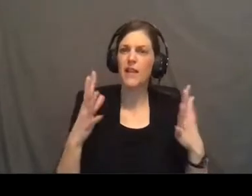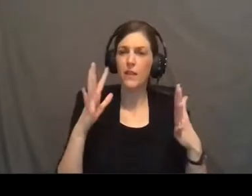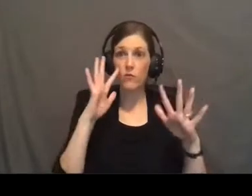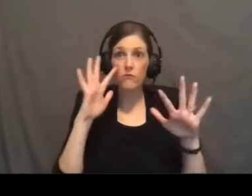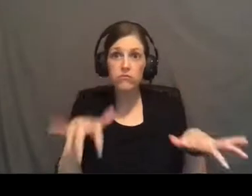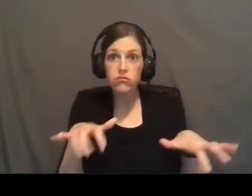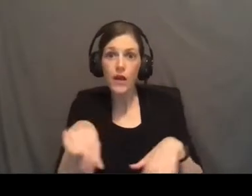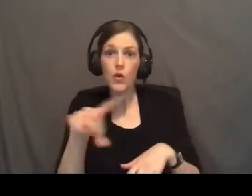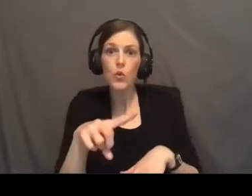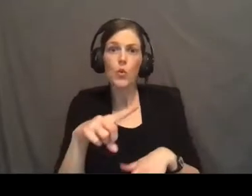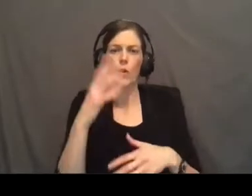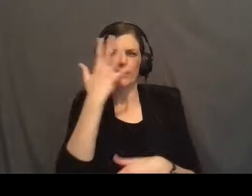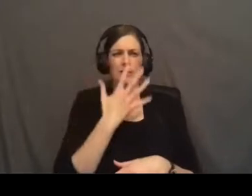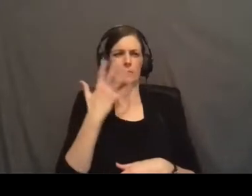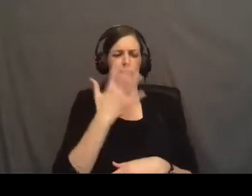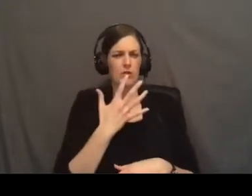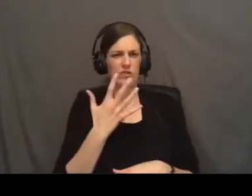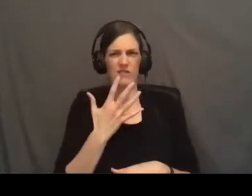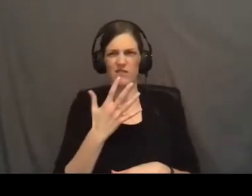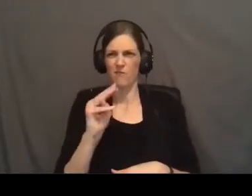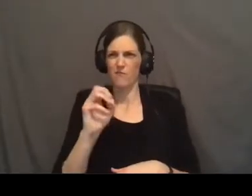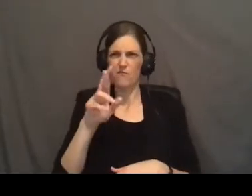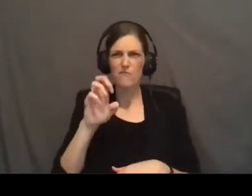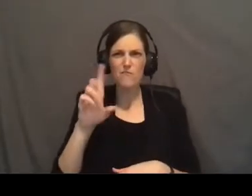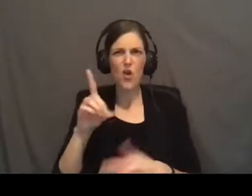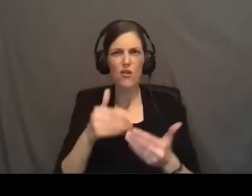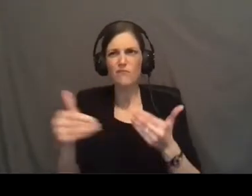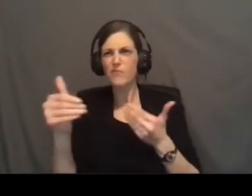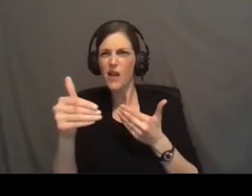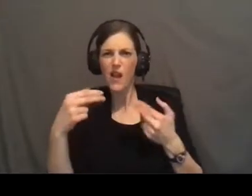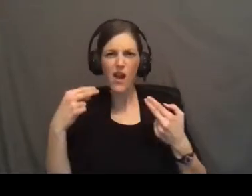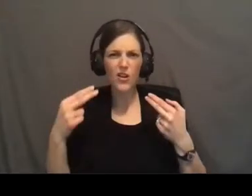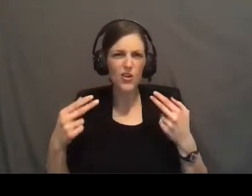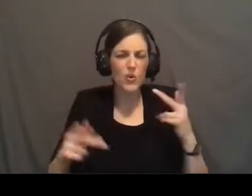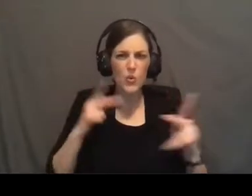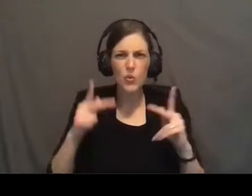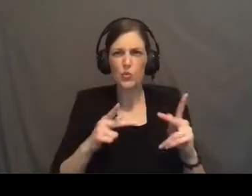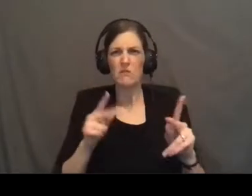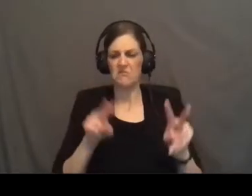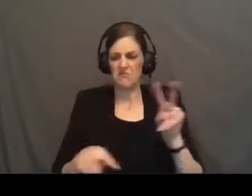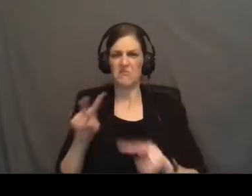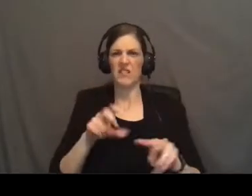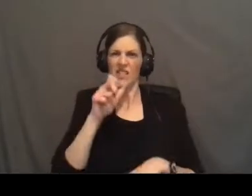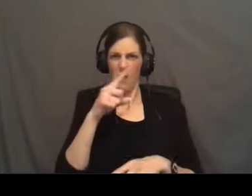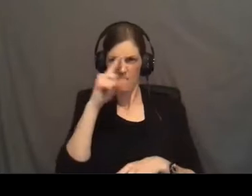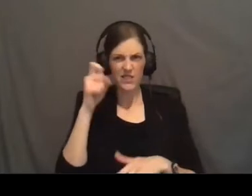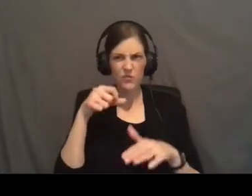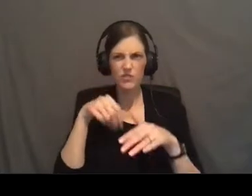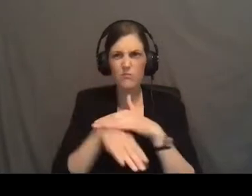you, his appearance was so marred beyond human semblance. That's not because he was born differently.